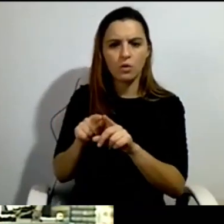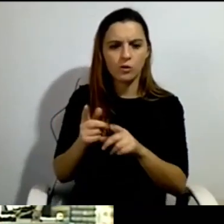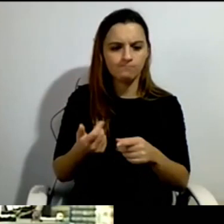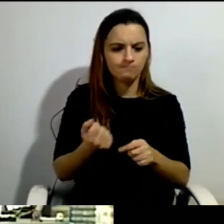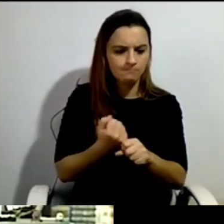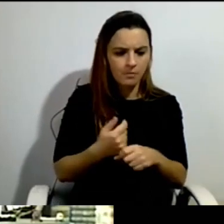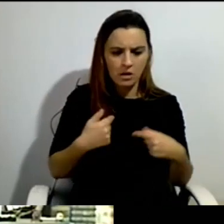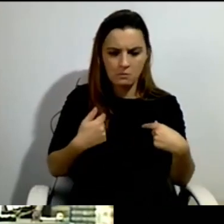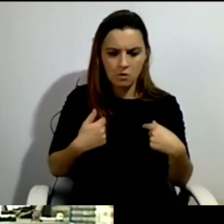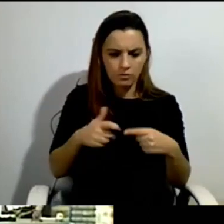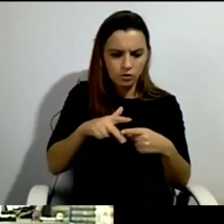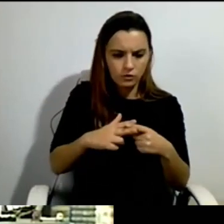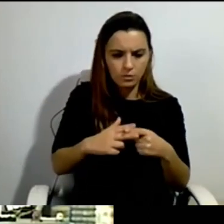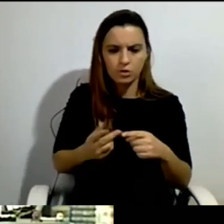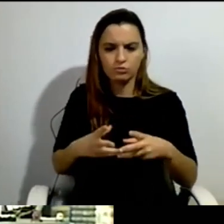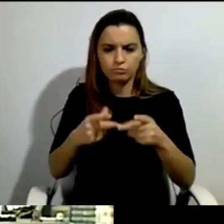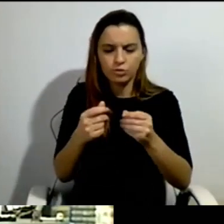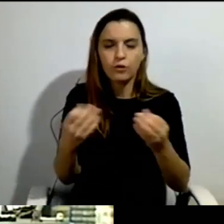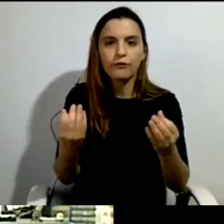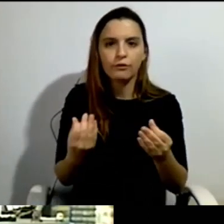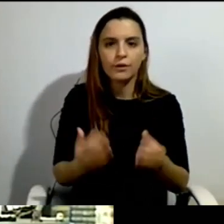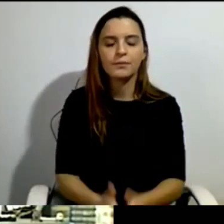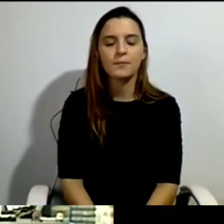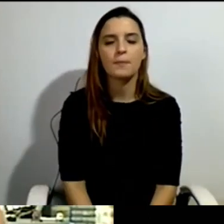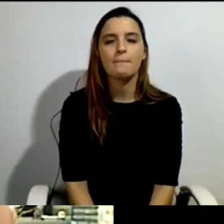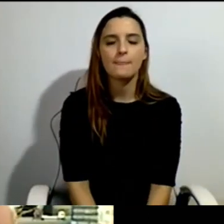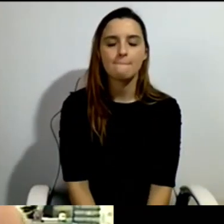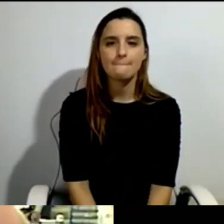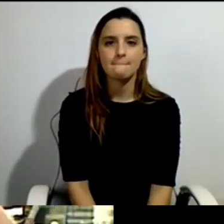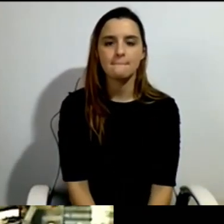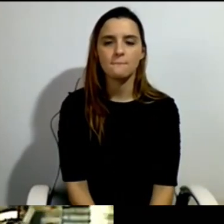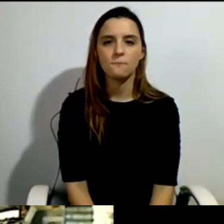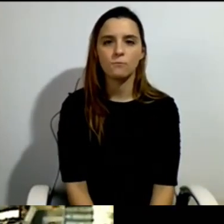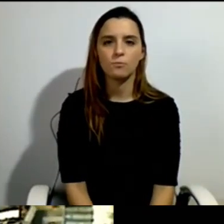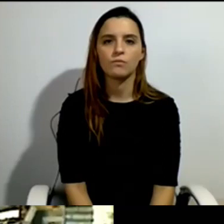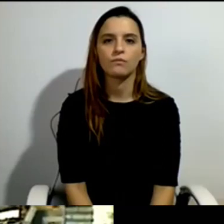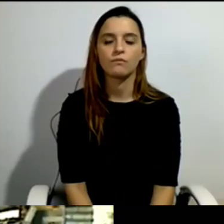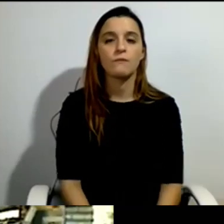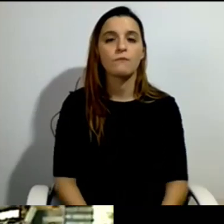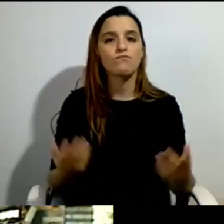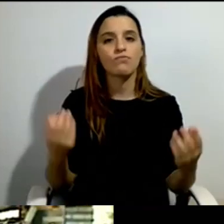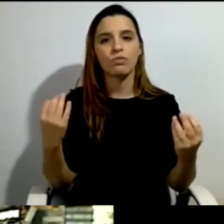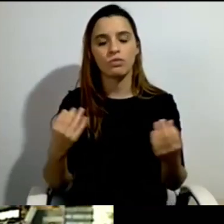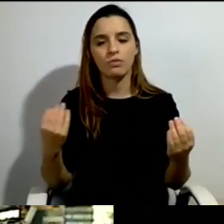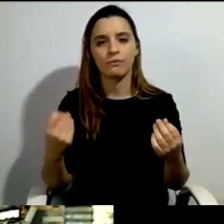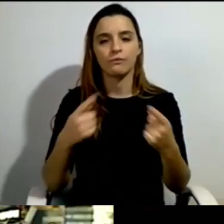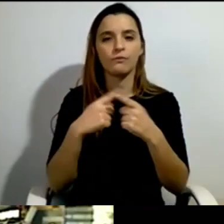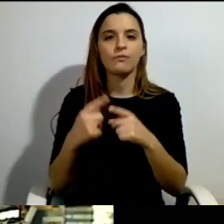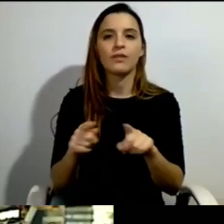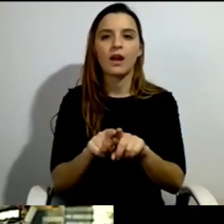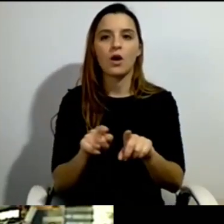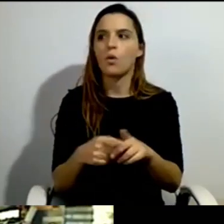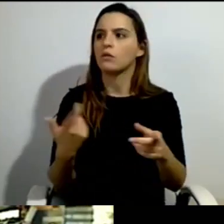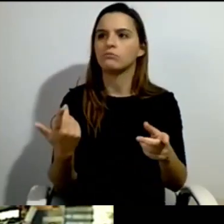do you do it like a butcher from the different parts of the body that's injured, or do you do it like the